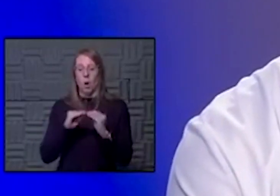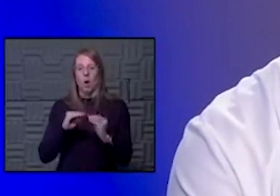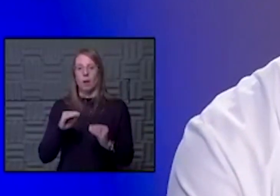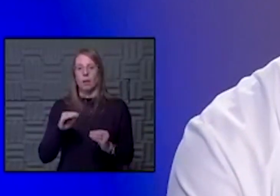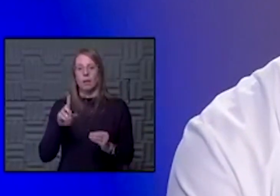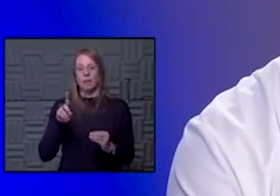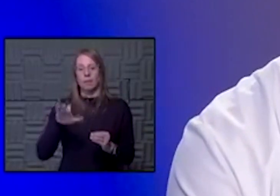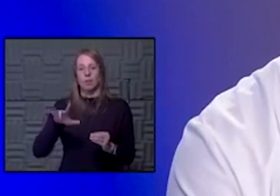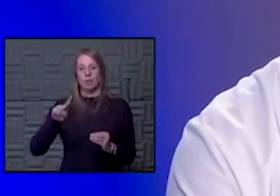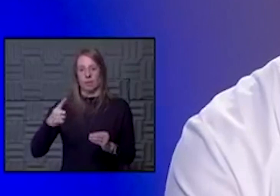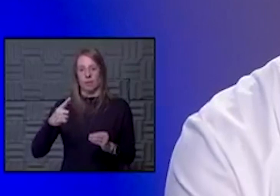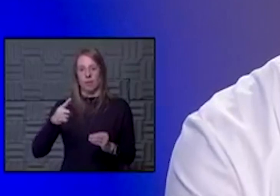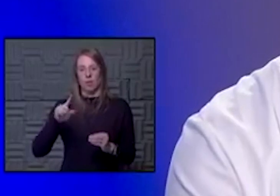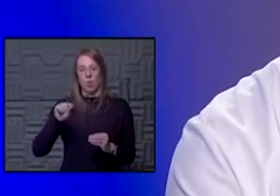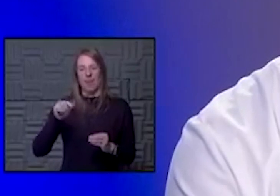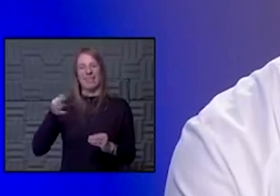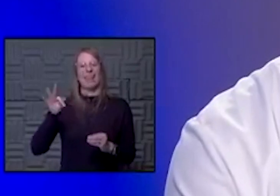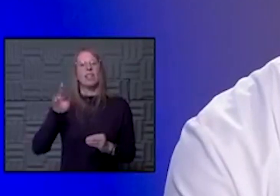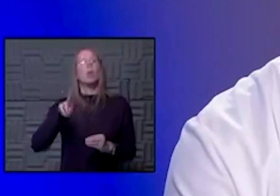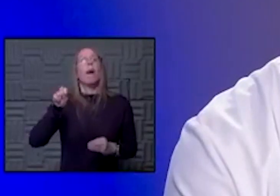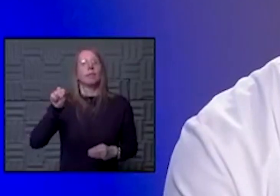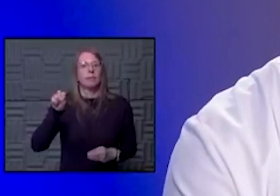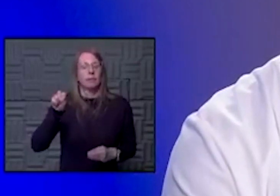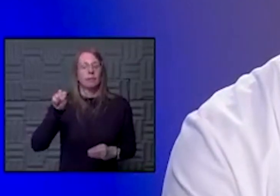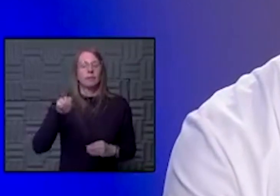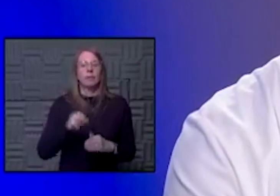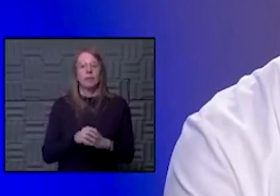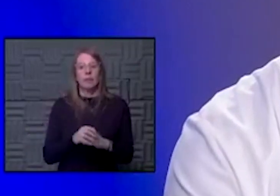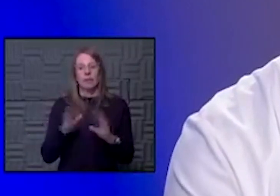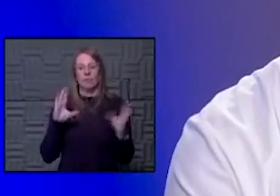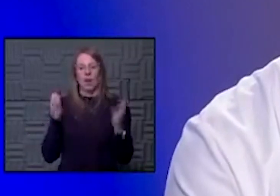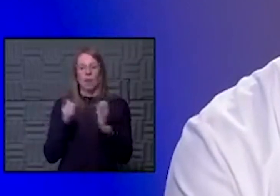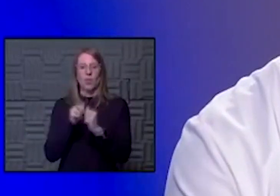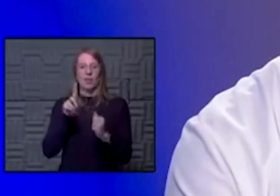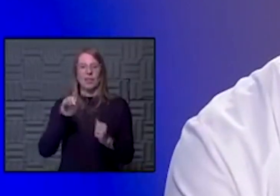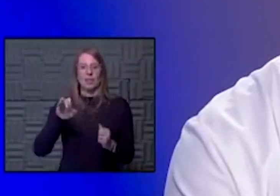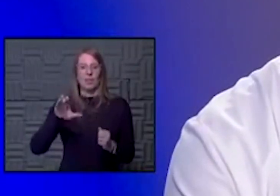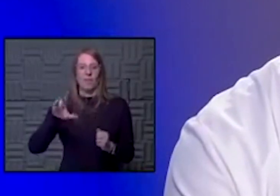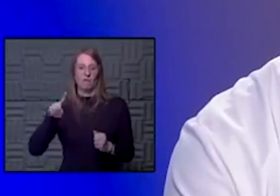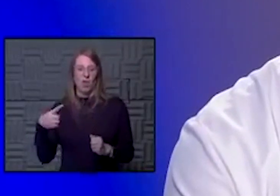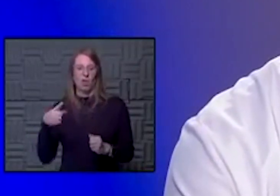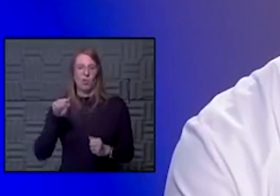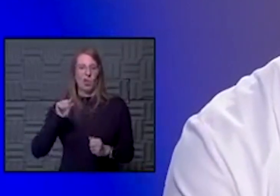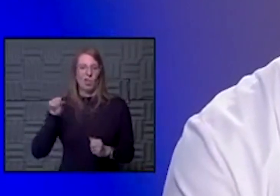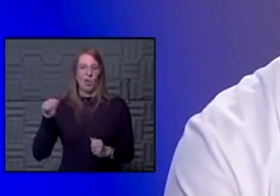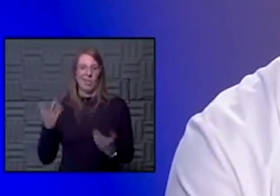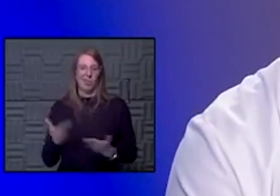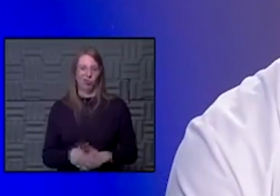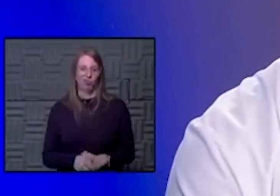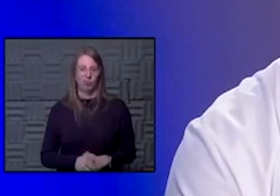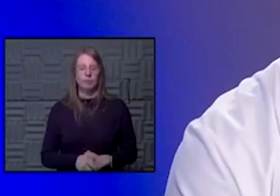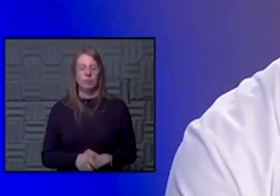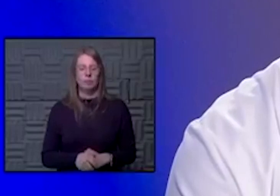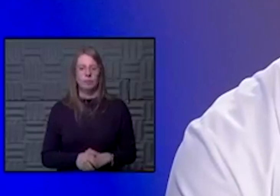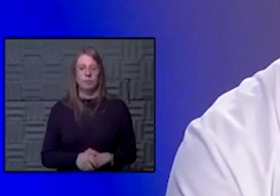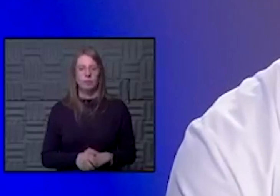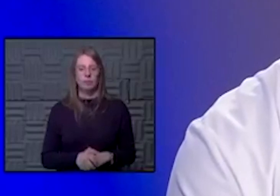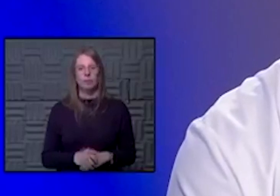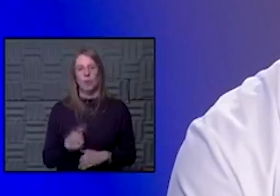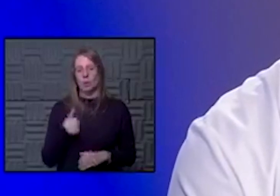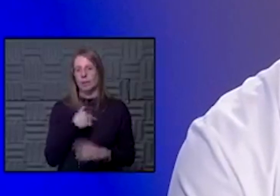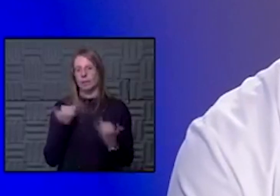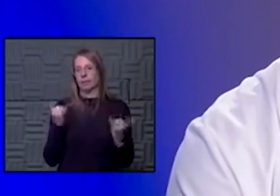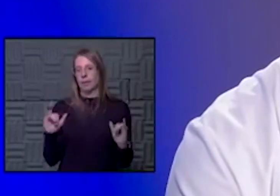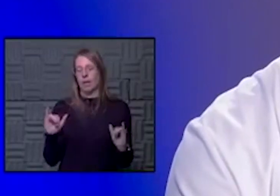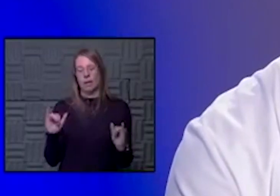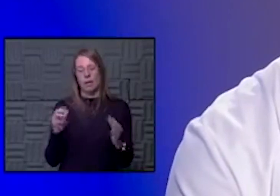2019 in the United States as compared to December 1st, 2020 here. We still